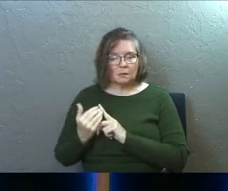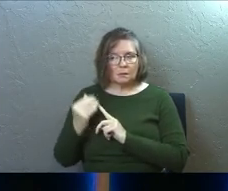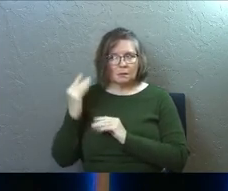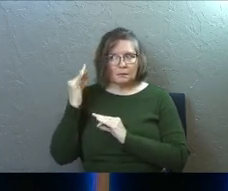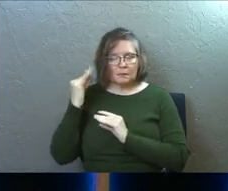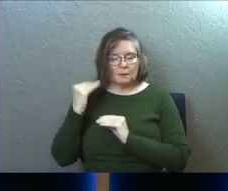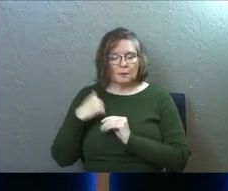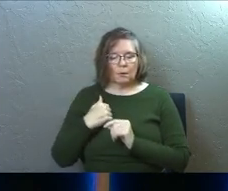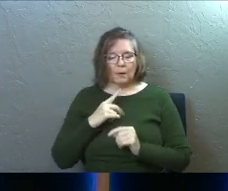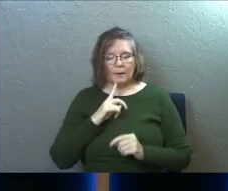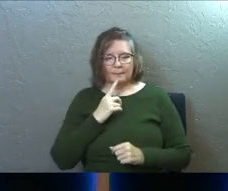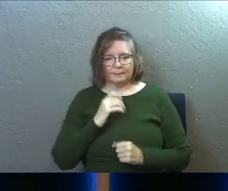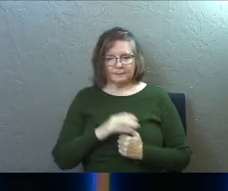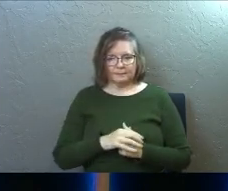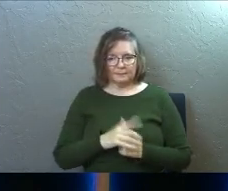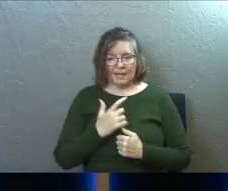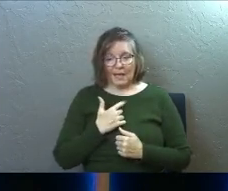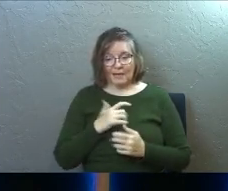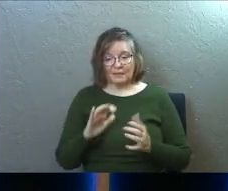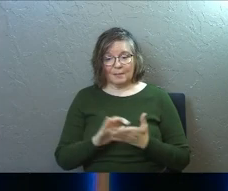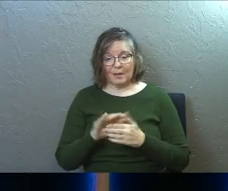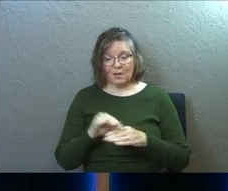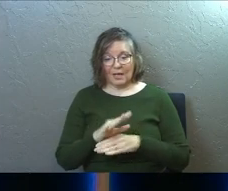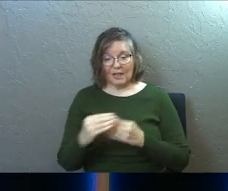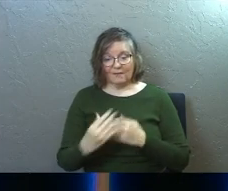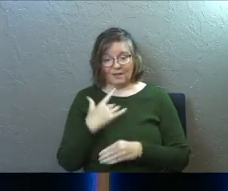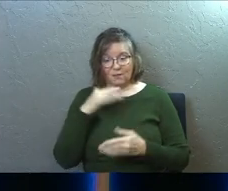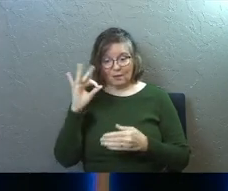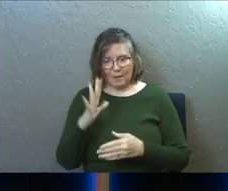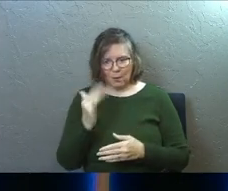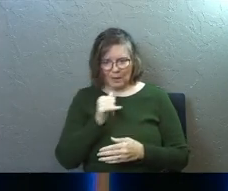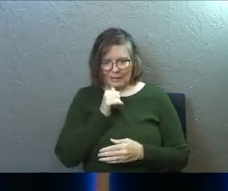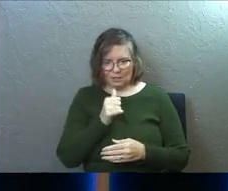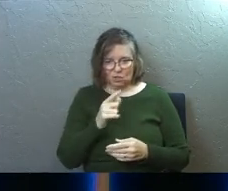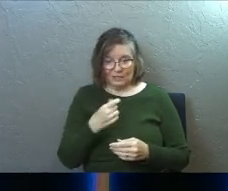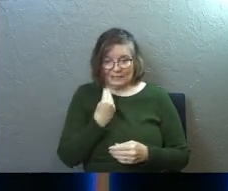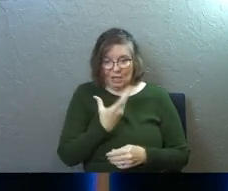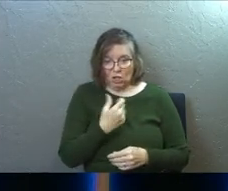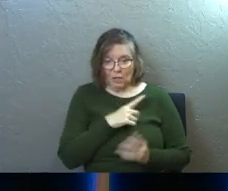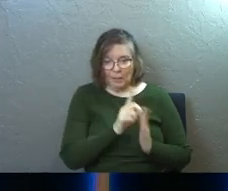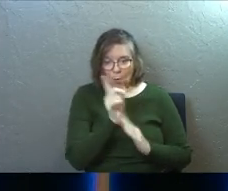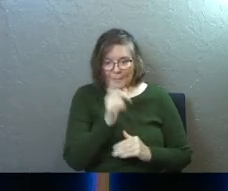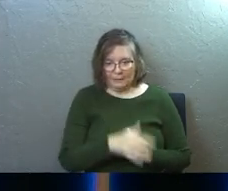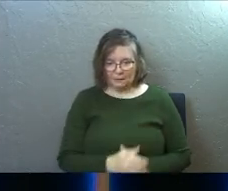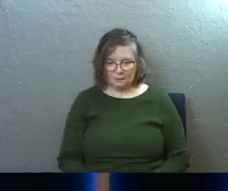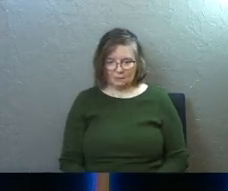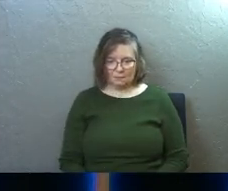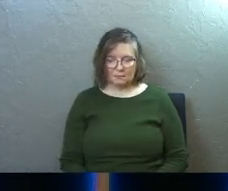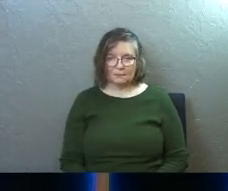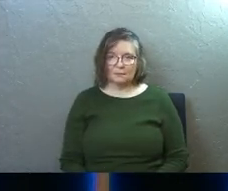And you're like, well, I get some marriage counseling advice for the pastor here. Why didn't you just tell her in the moment?